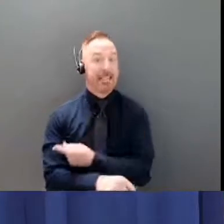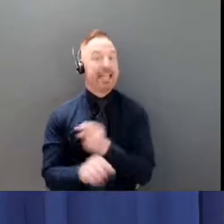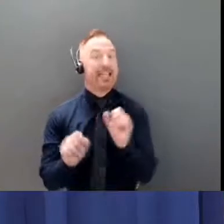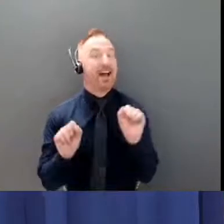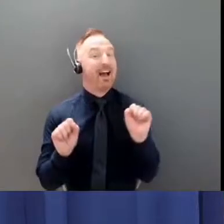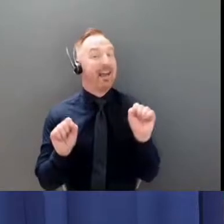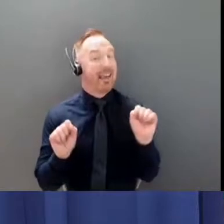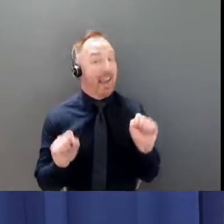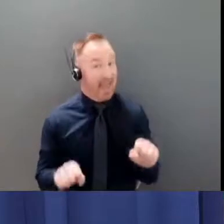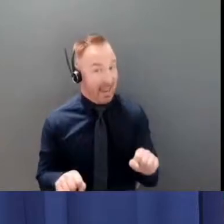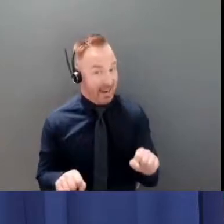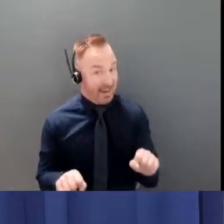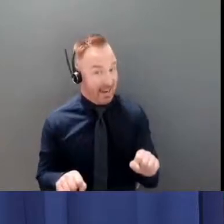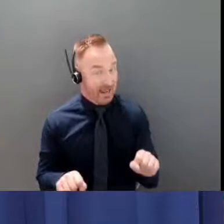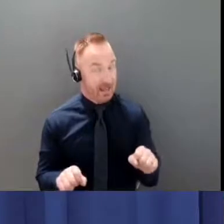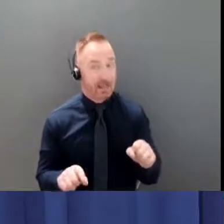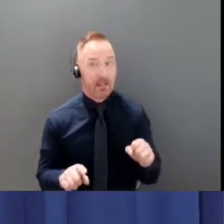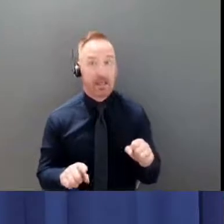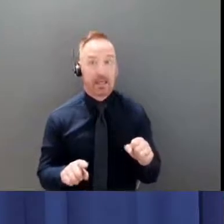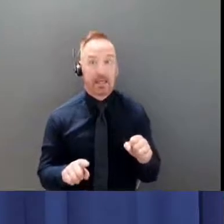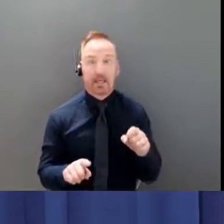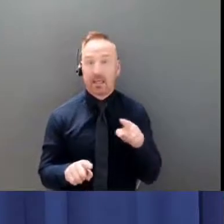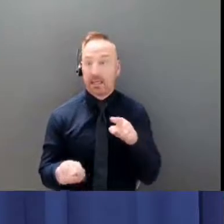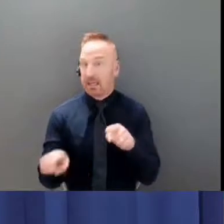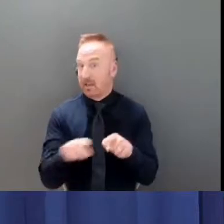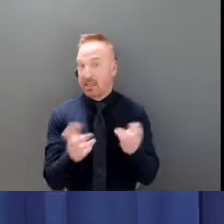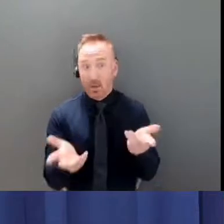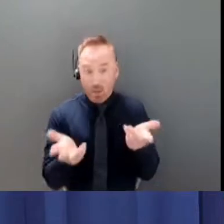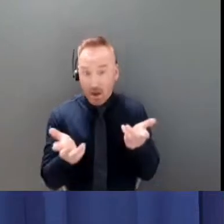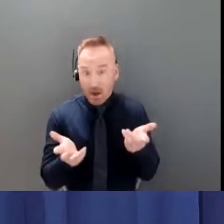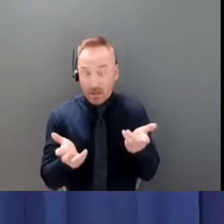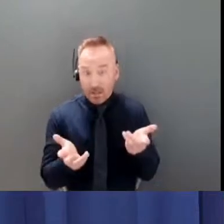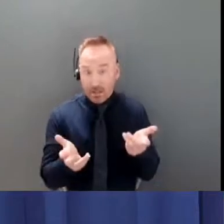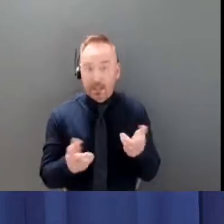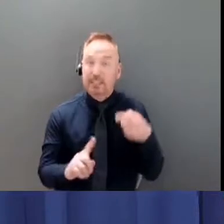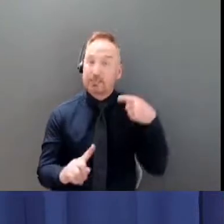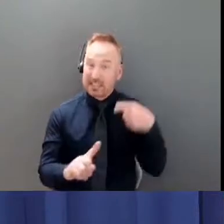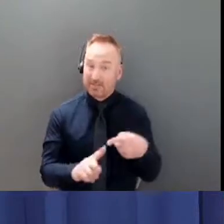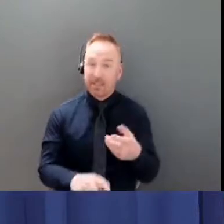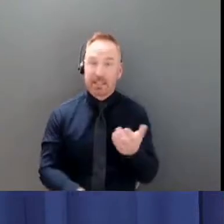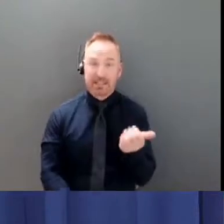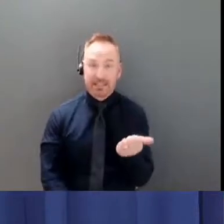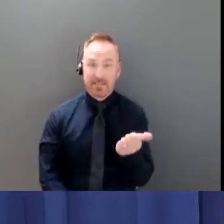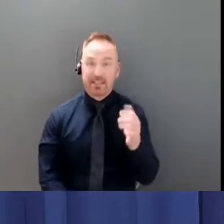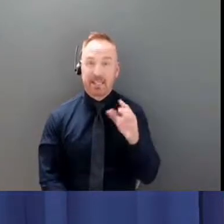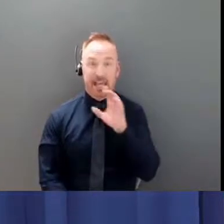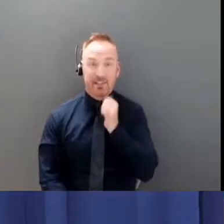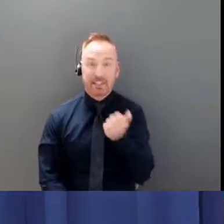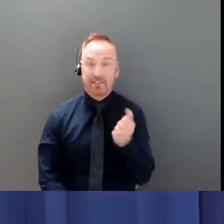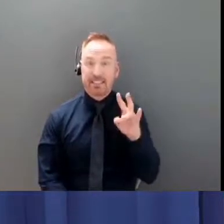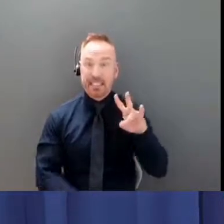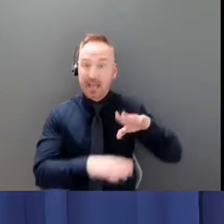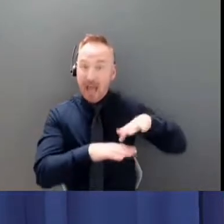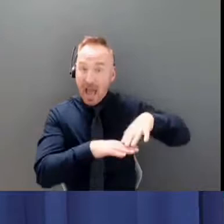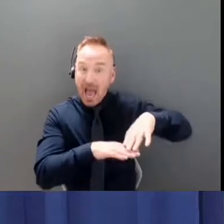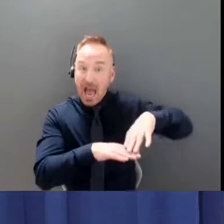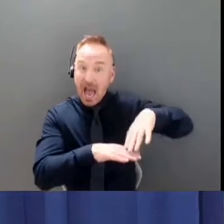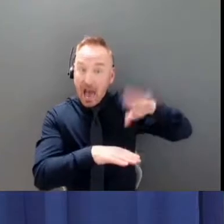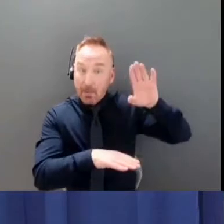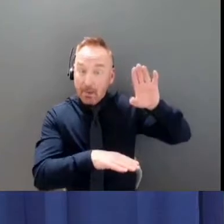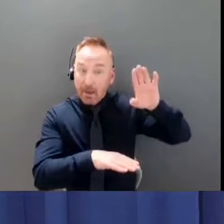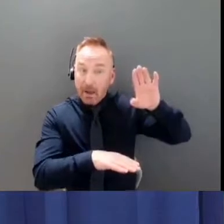uh 70 or over 17 plus are in fact um are in fact fully vaccinated